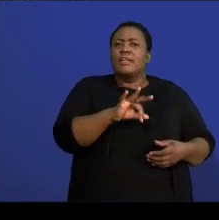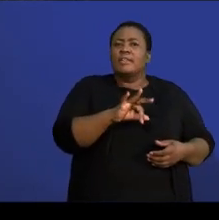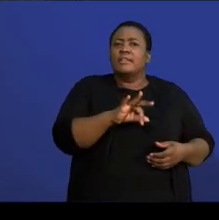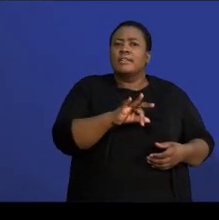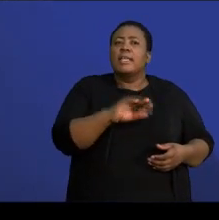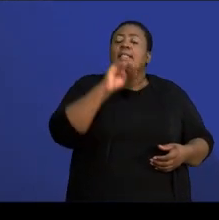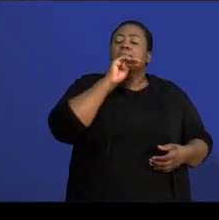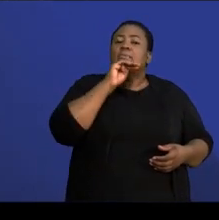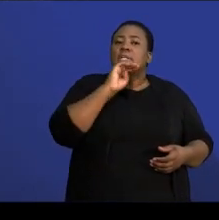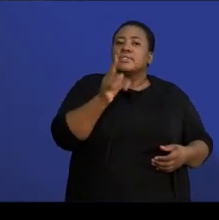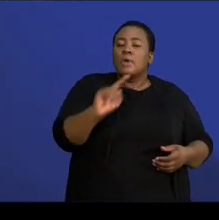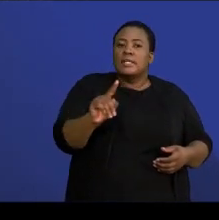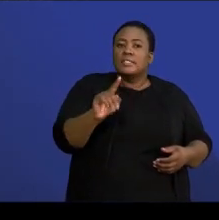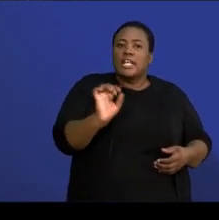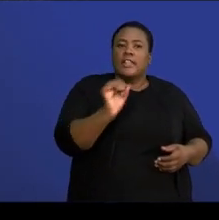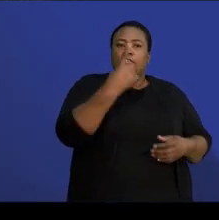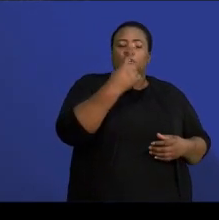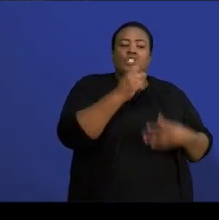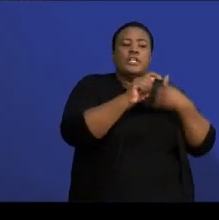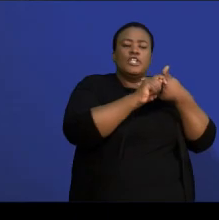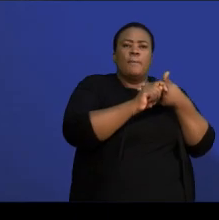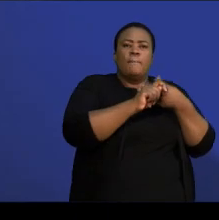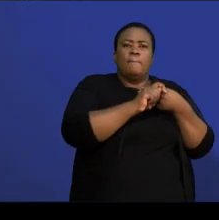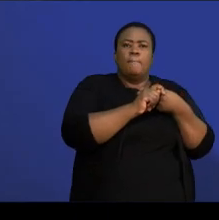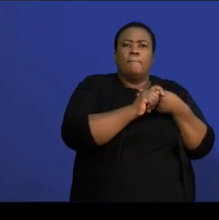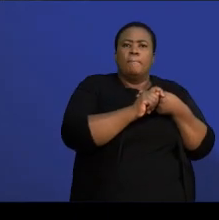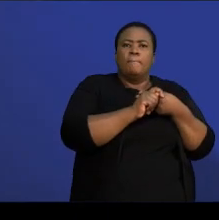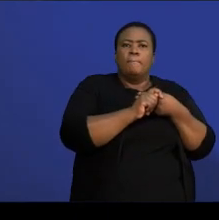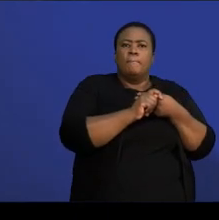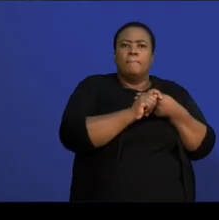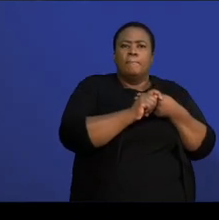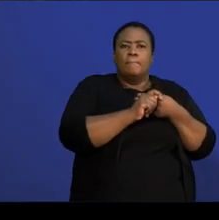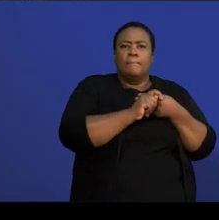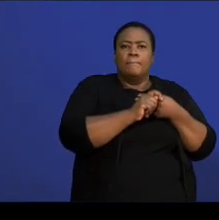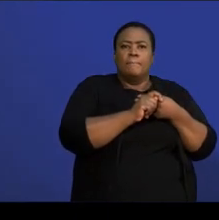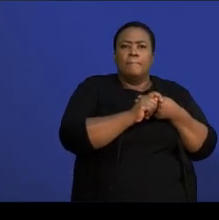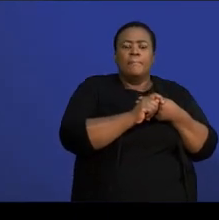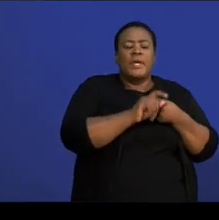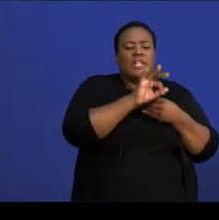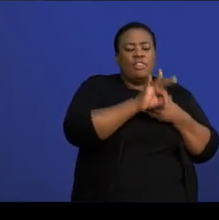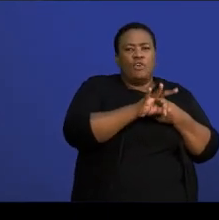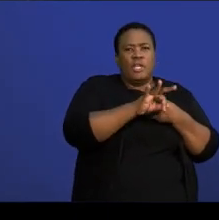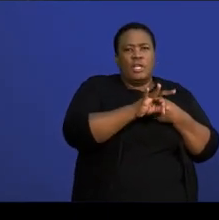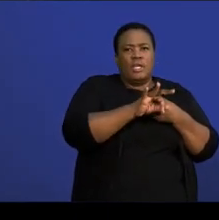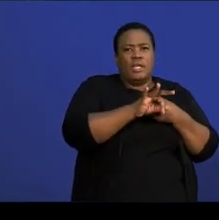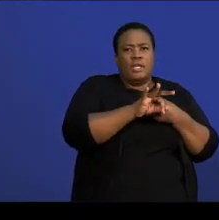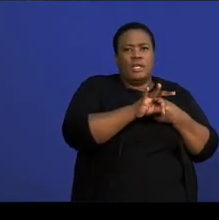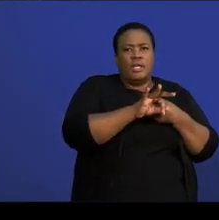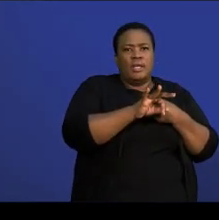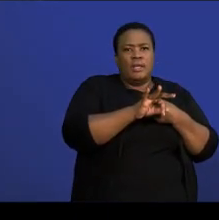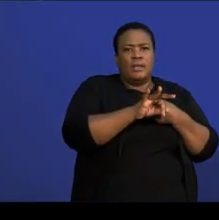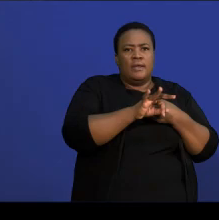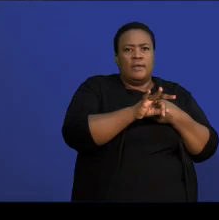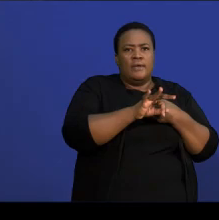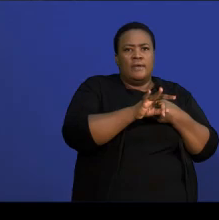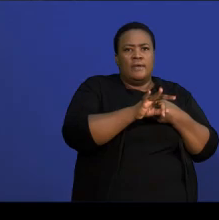n is equal to 3, making it 3 squared. Okay, let me just